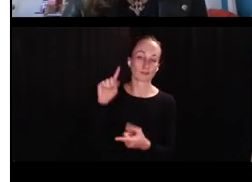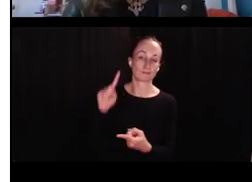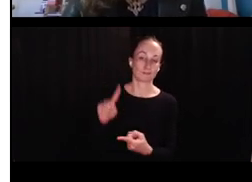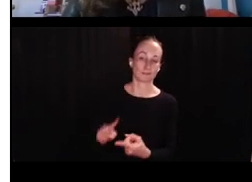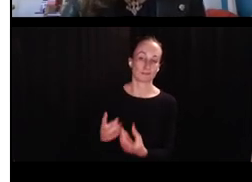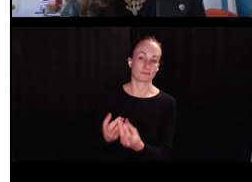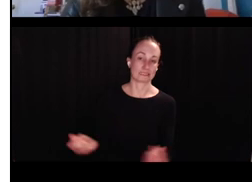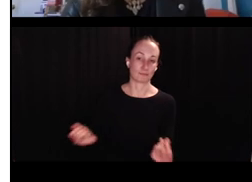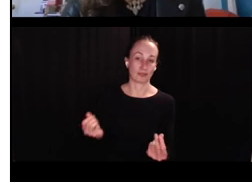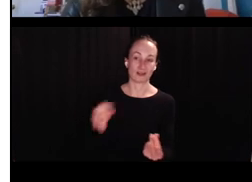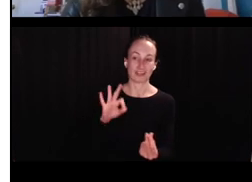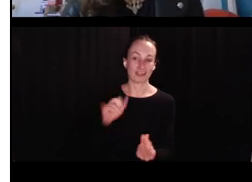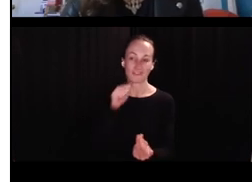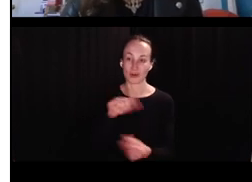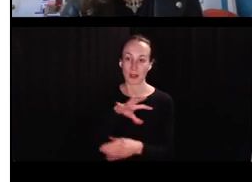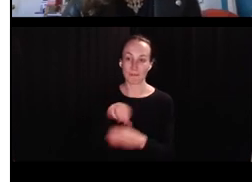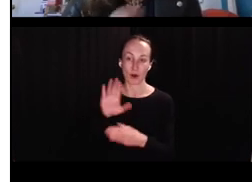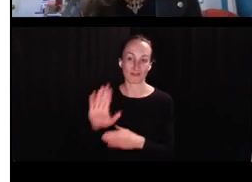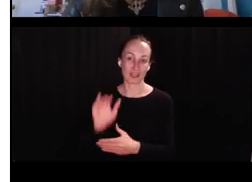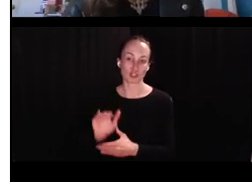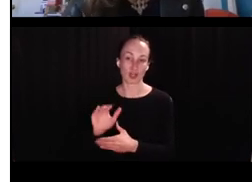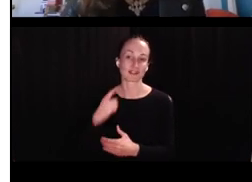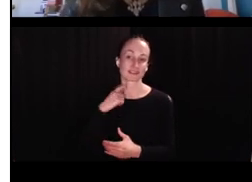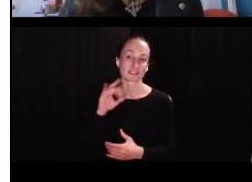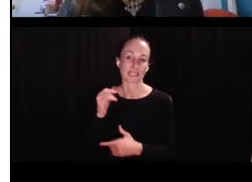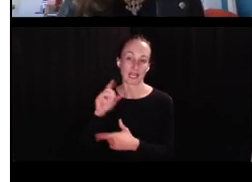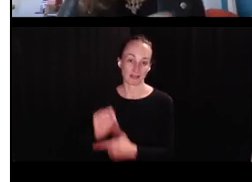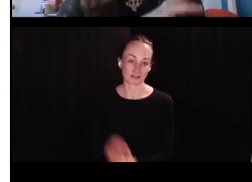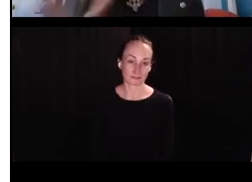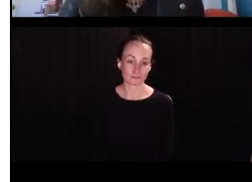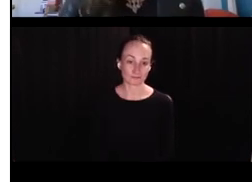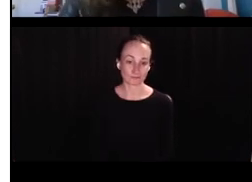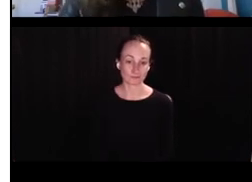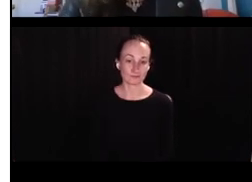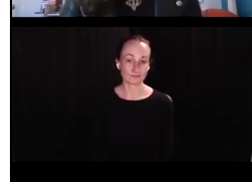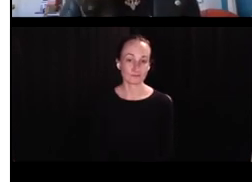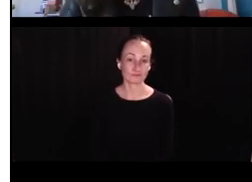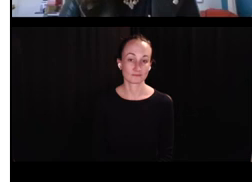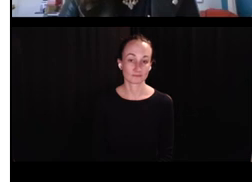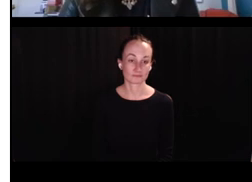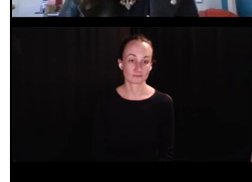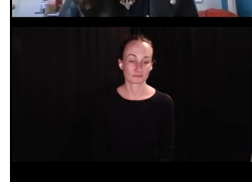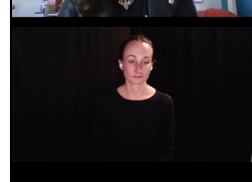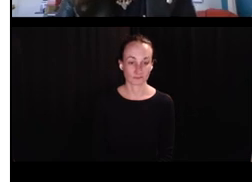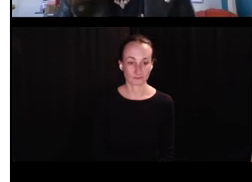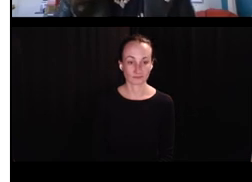months, plus these over-regulizations will decrease and disappear if they aren't part of the child's dialect.